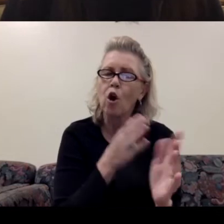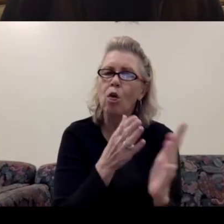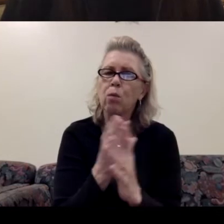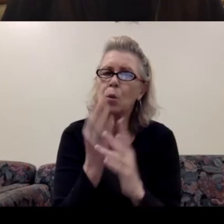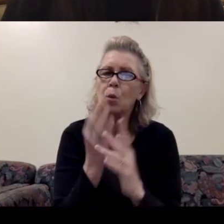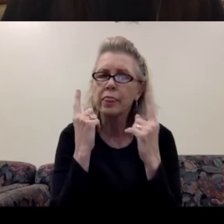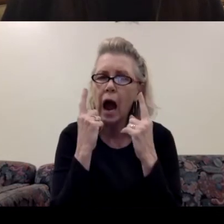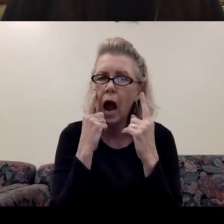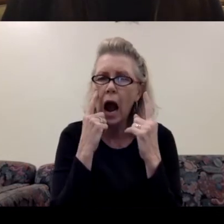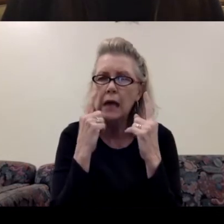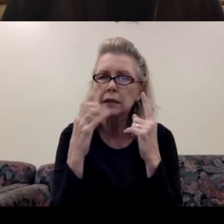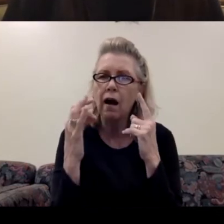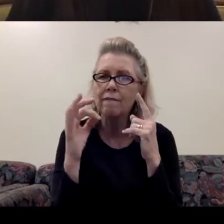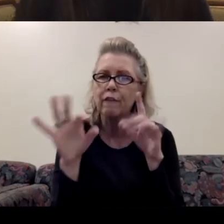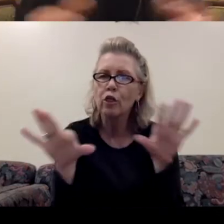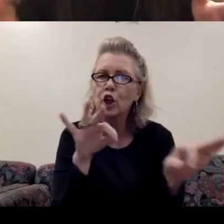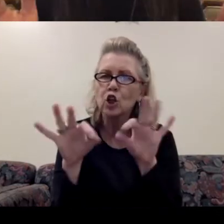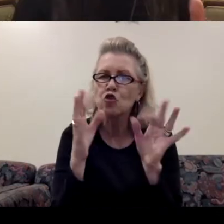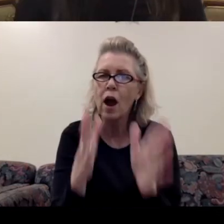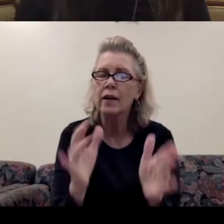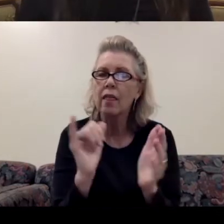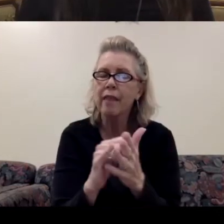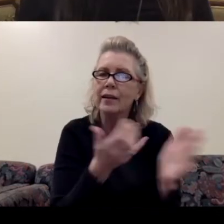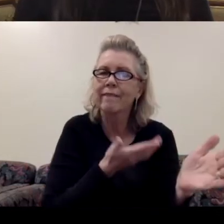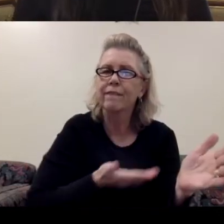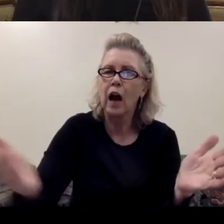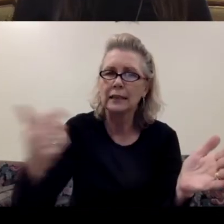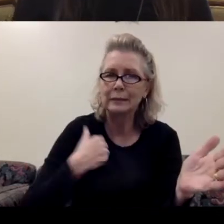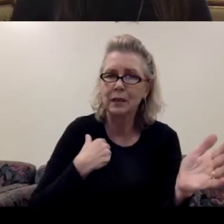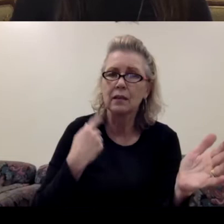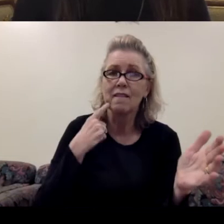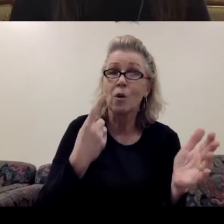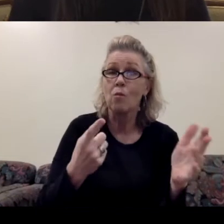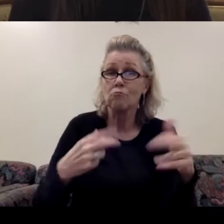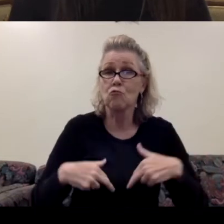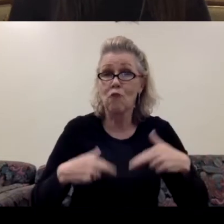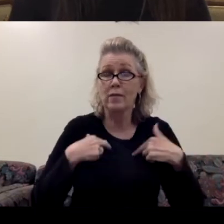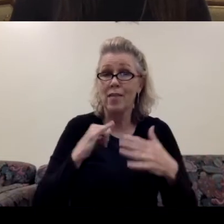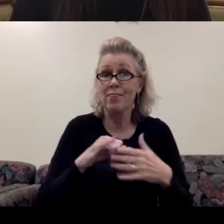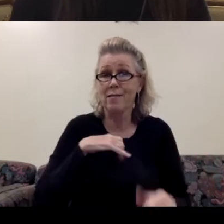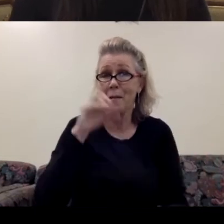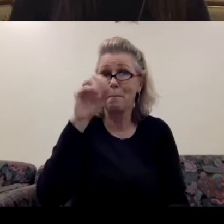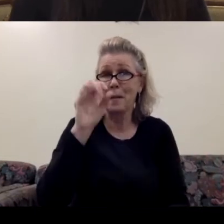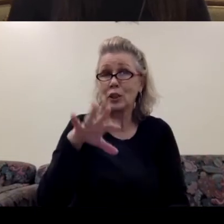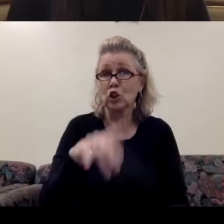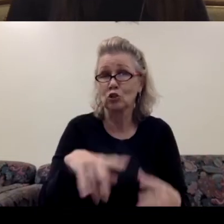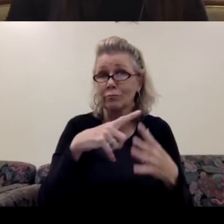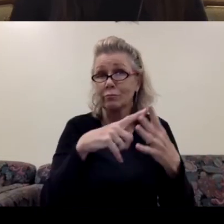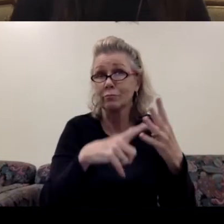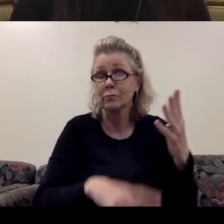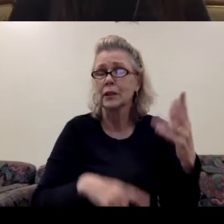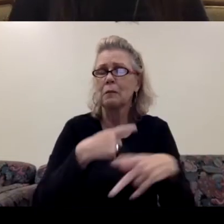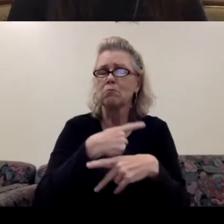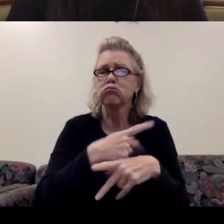that invites me for example, if it's for this kind of residences that I mentioned, which are producing production residences.